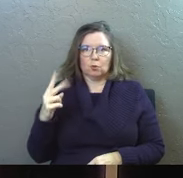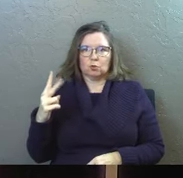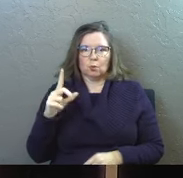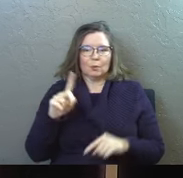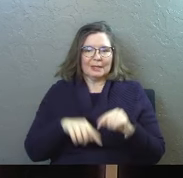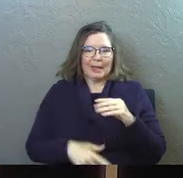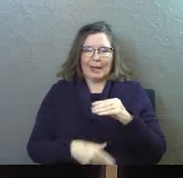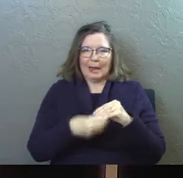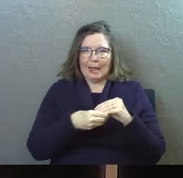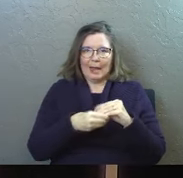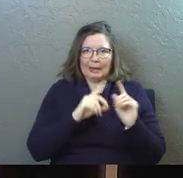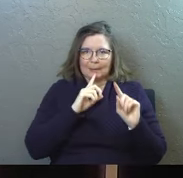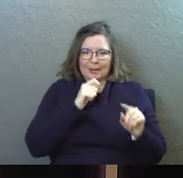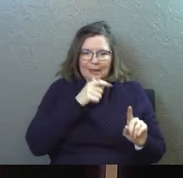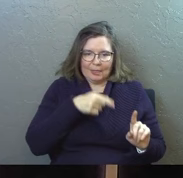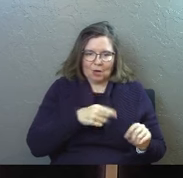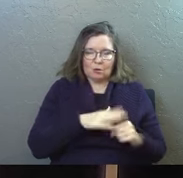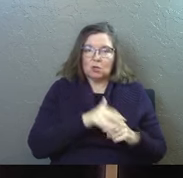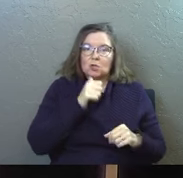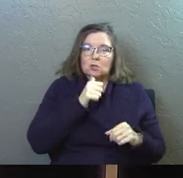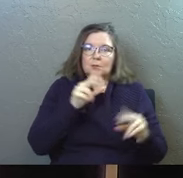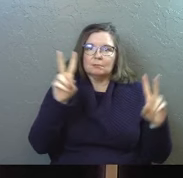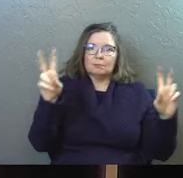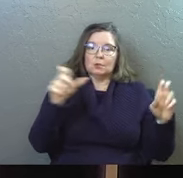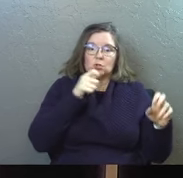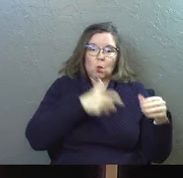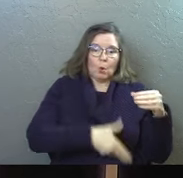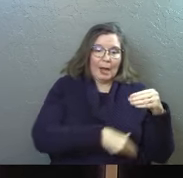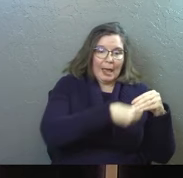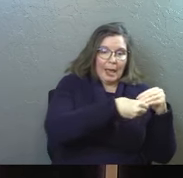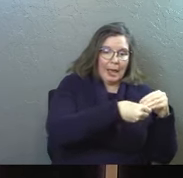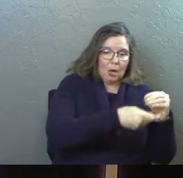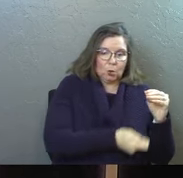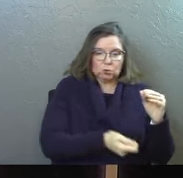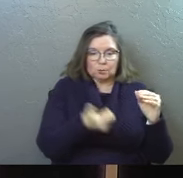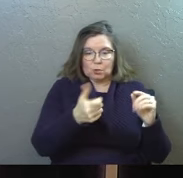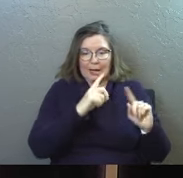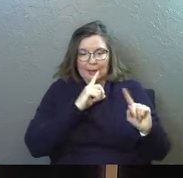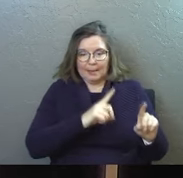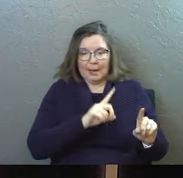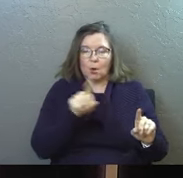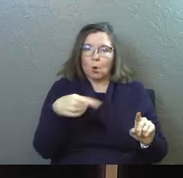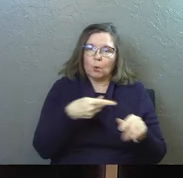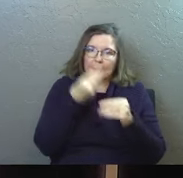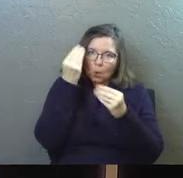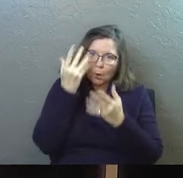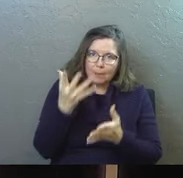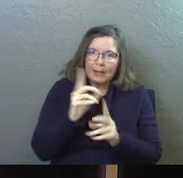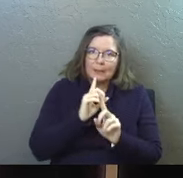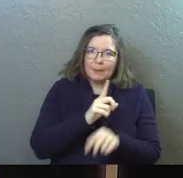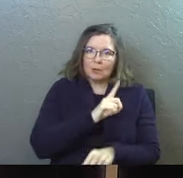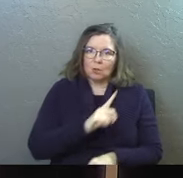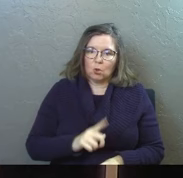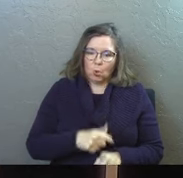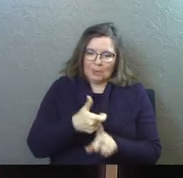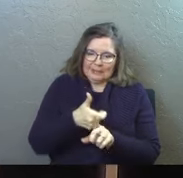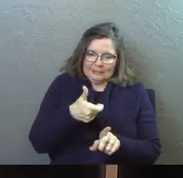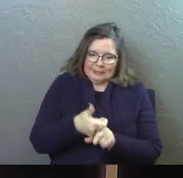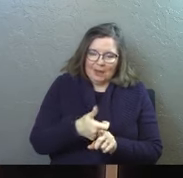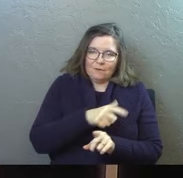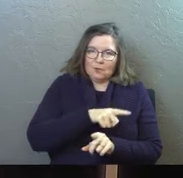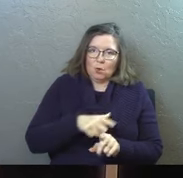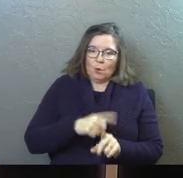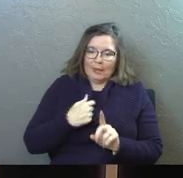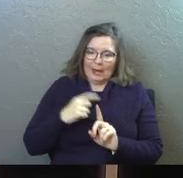do not add or subtract from these commands I am giving you this is Moses in the Old Testament just obey the commands of the Lord your God